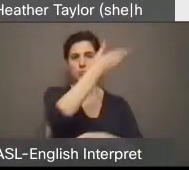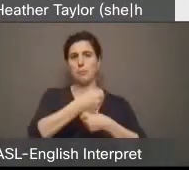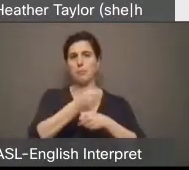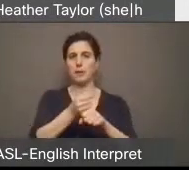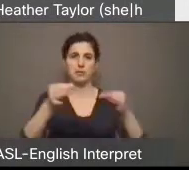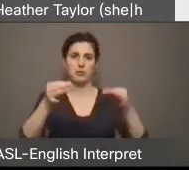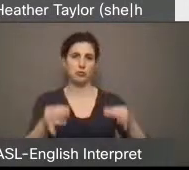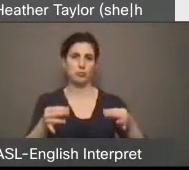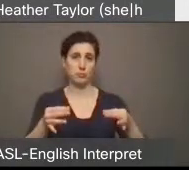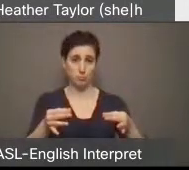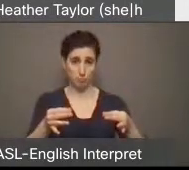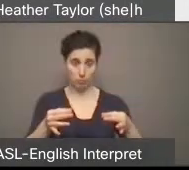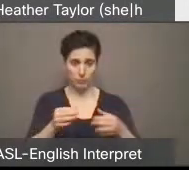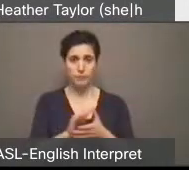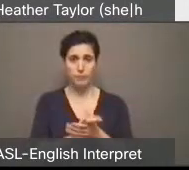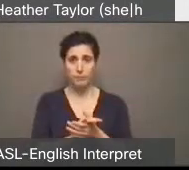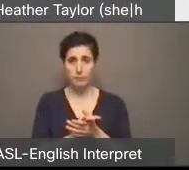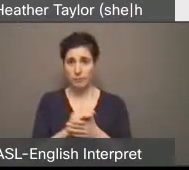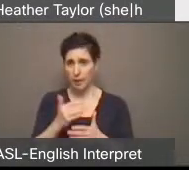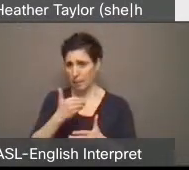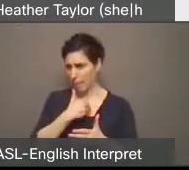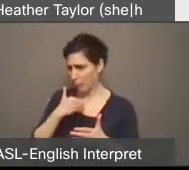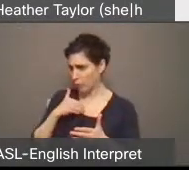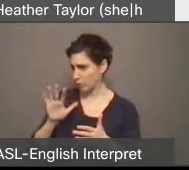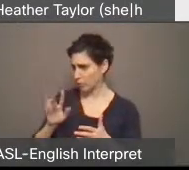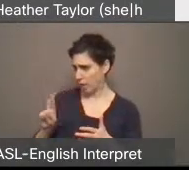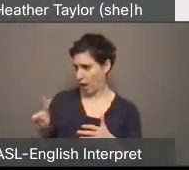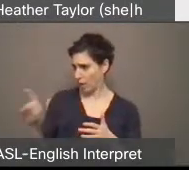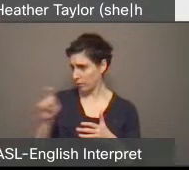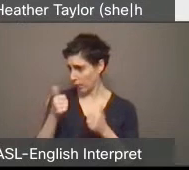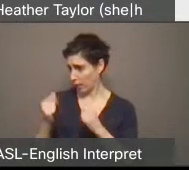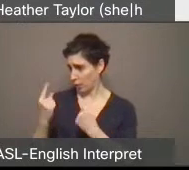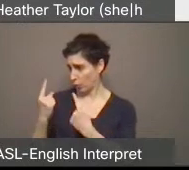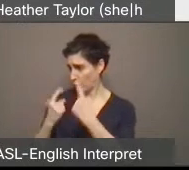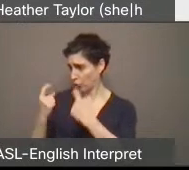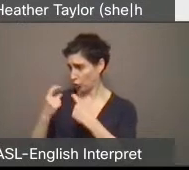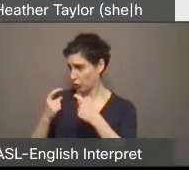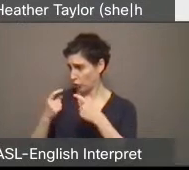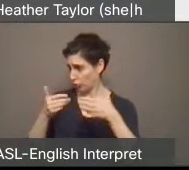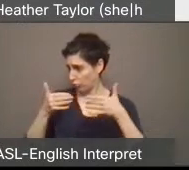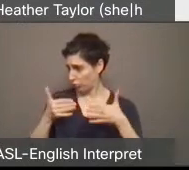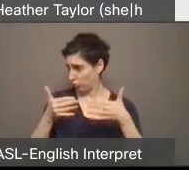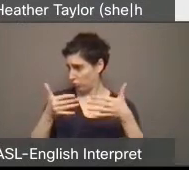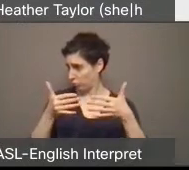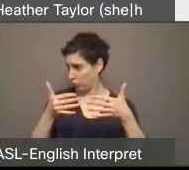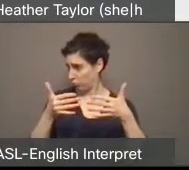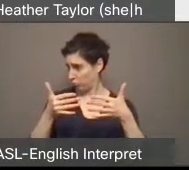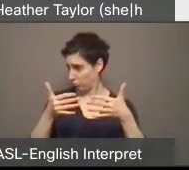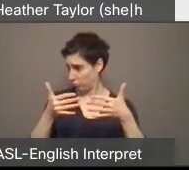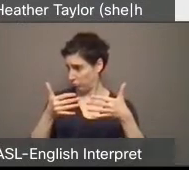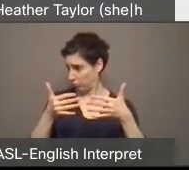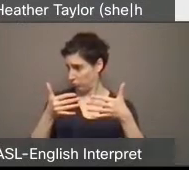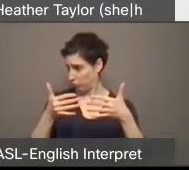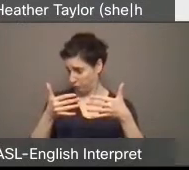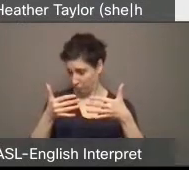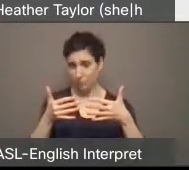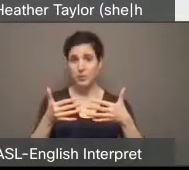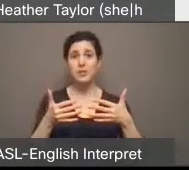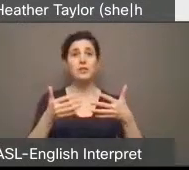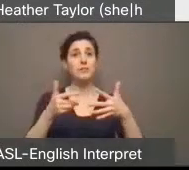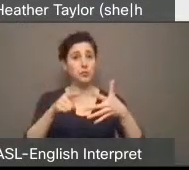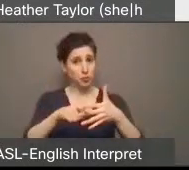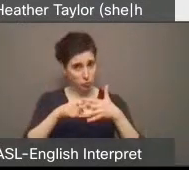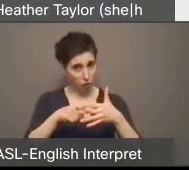Members, are there any questions we need answered at all? think we're pretty clear and straightforward. So why don't we begin